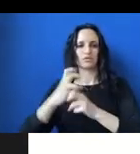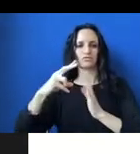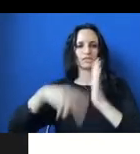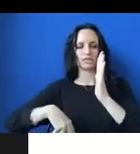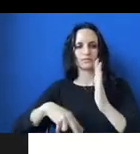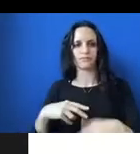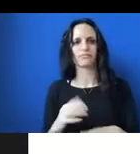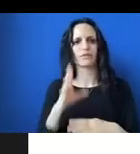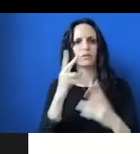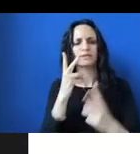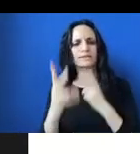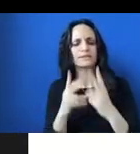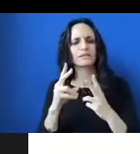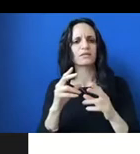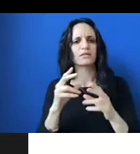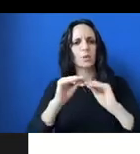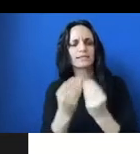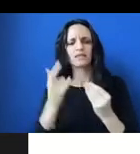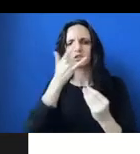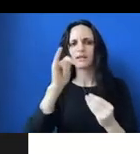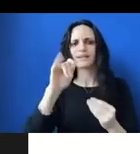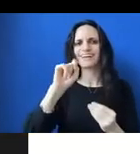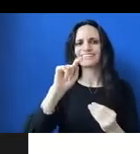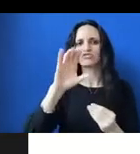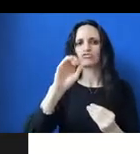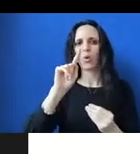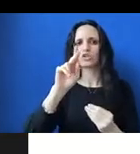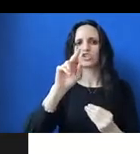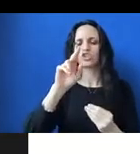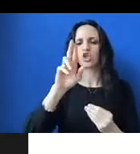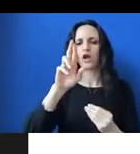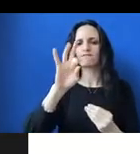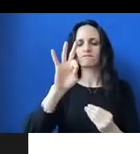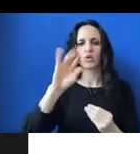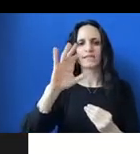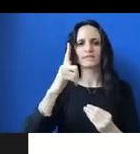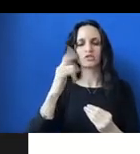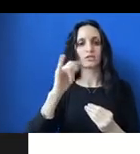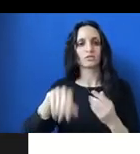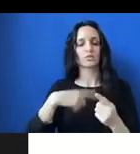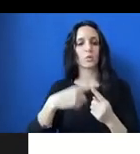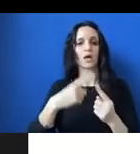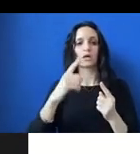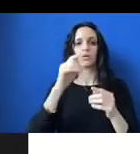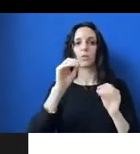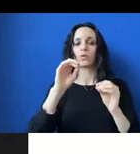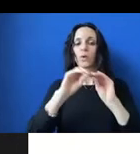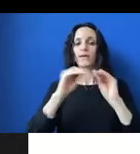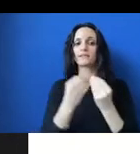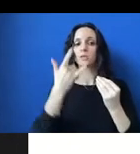astroturf organizations, for instance, is the term for when an organization poses as grassroots, but they are not actually.